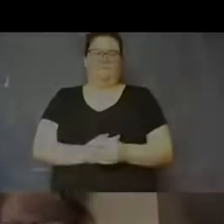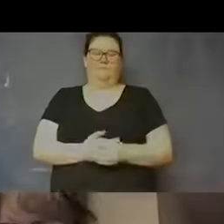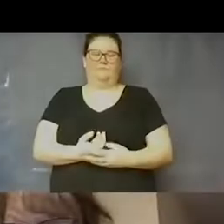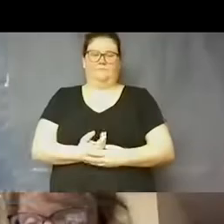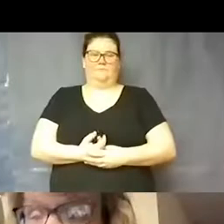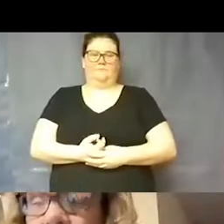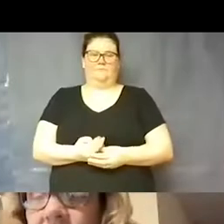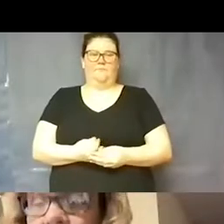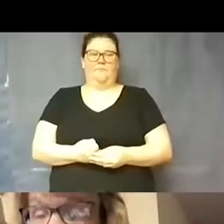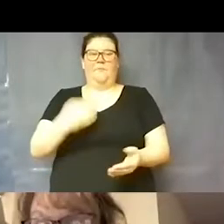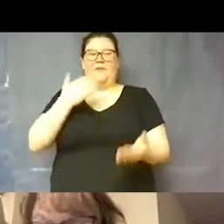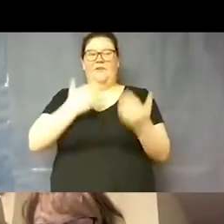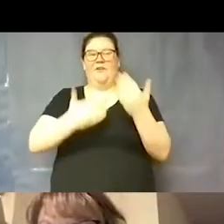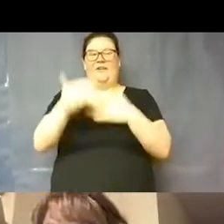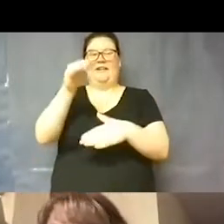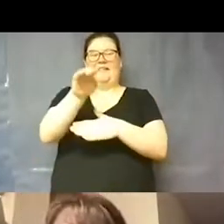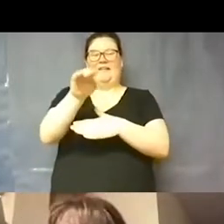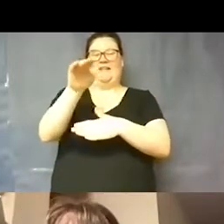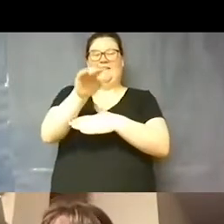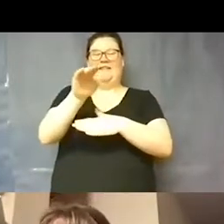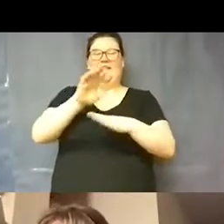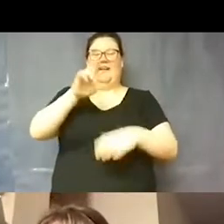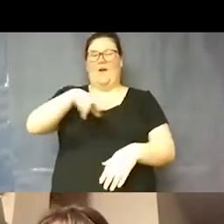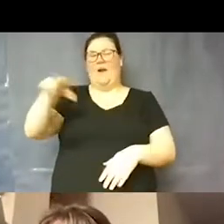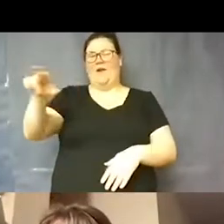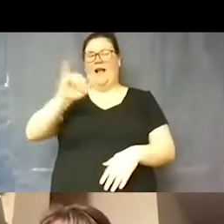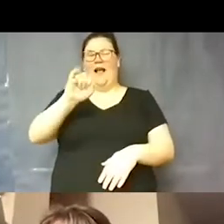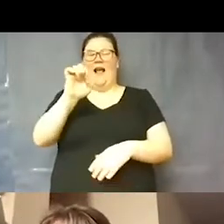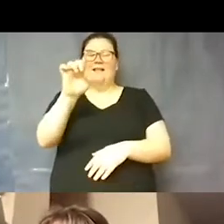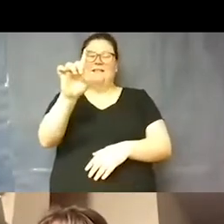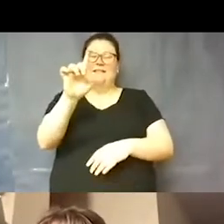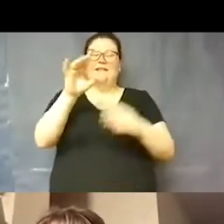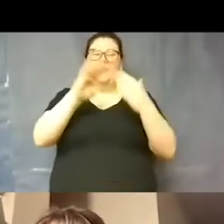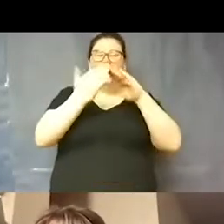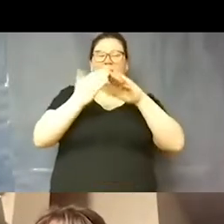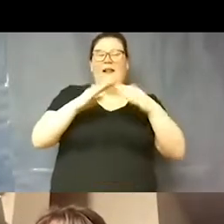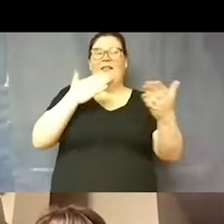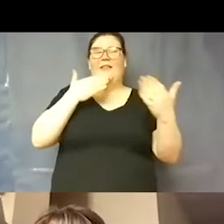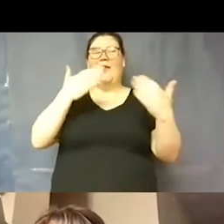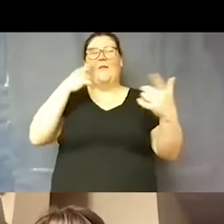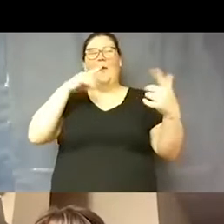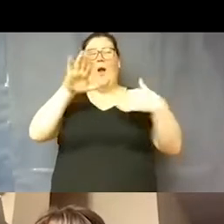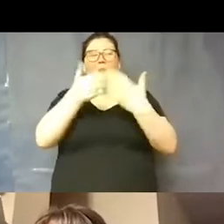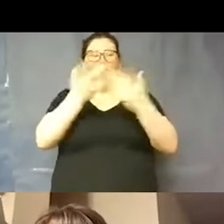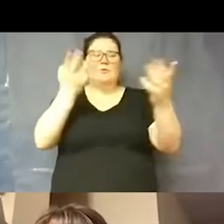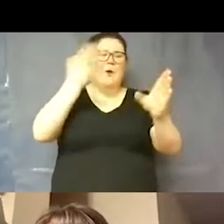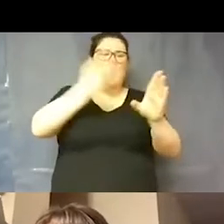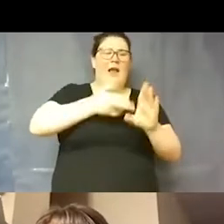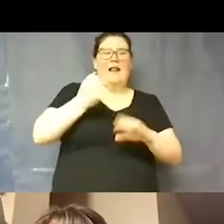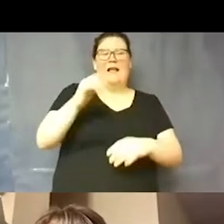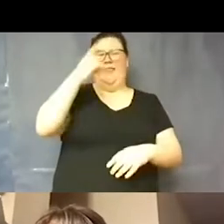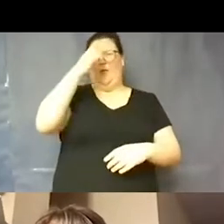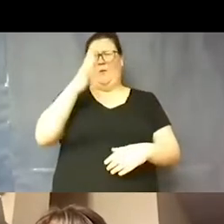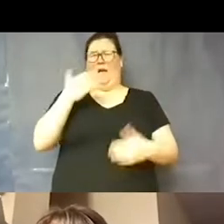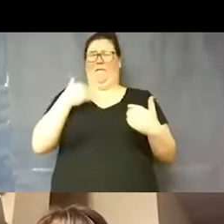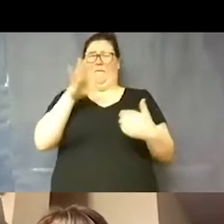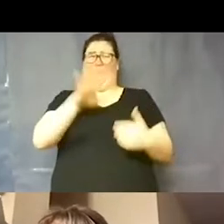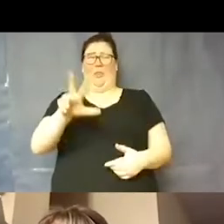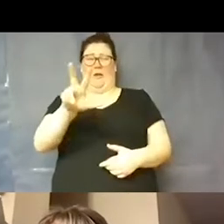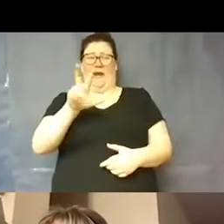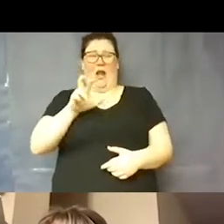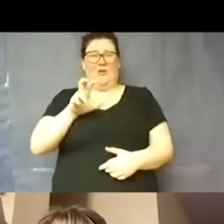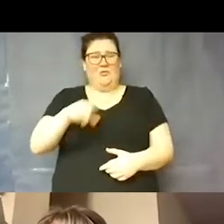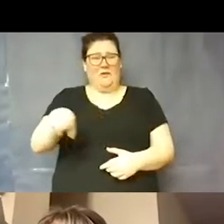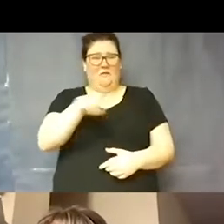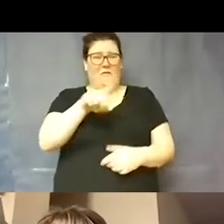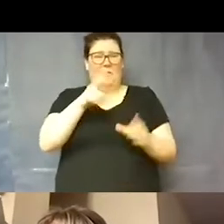Good evening, Round Rock ISD community. Thanks so much to all of you who are joining us. I think we have about 350 folks joining us tonight, so we appreciate it. This